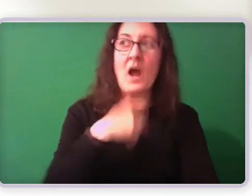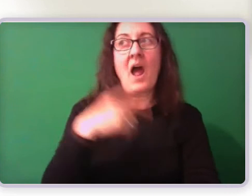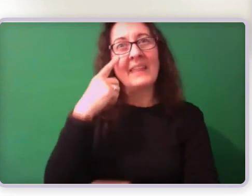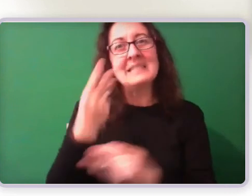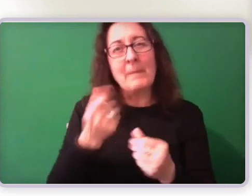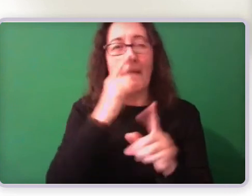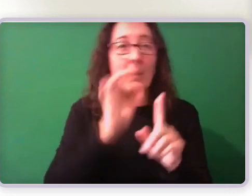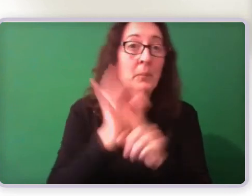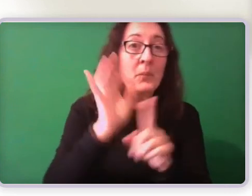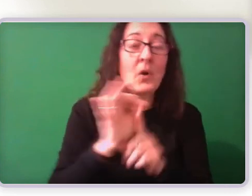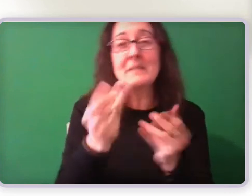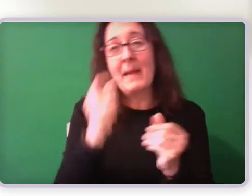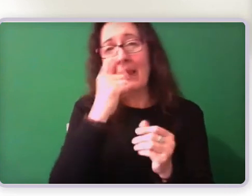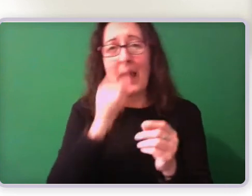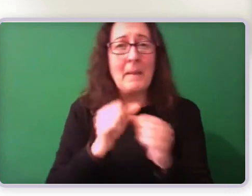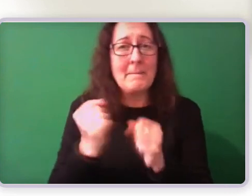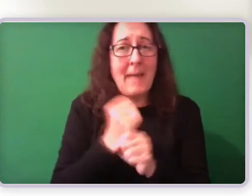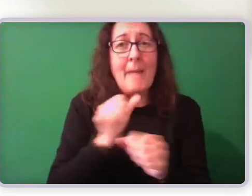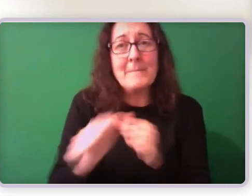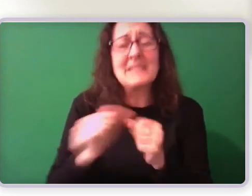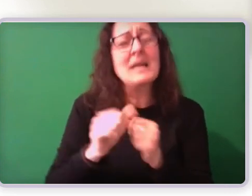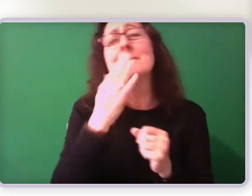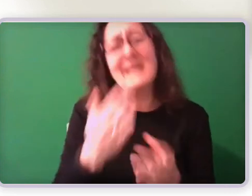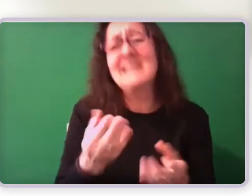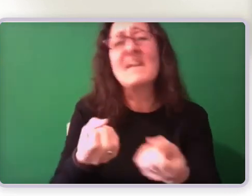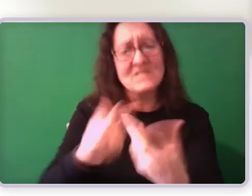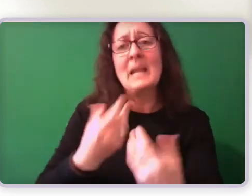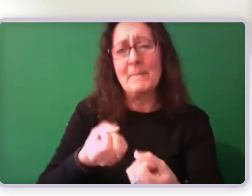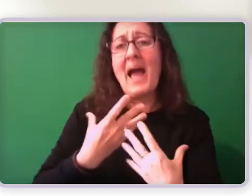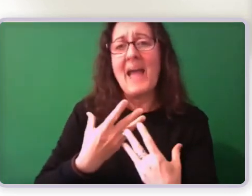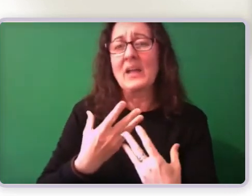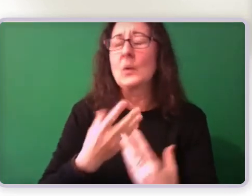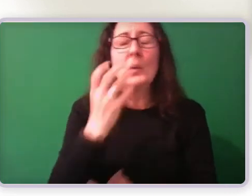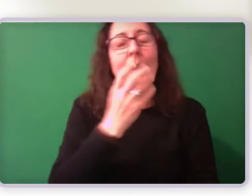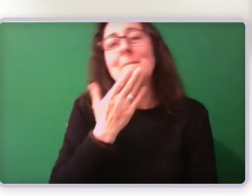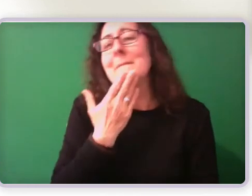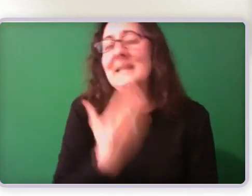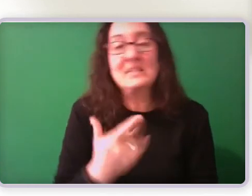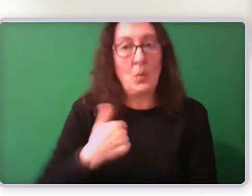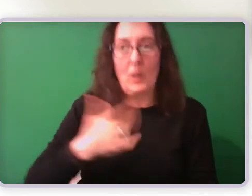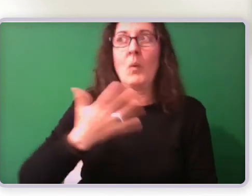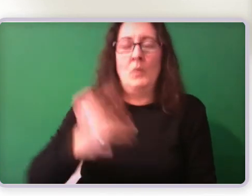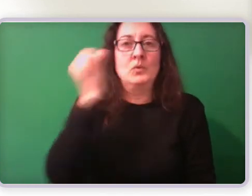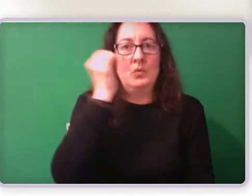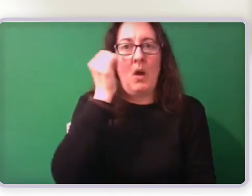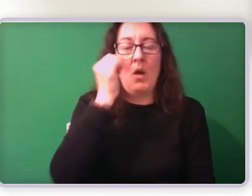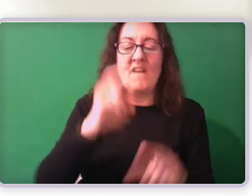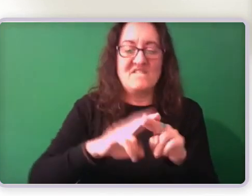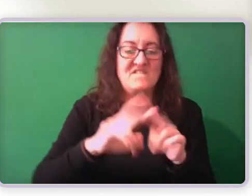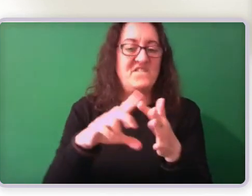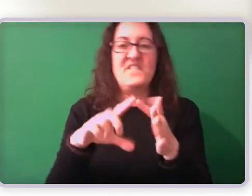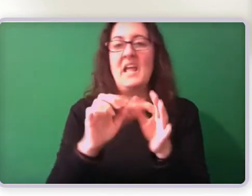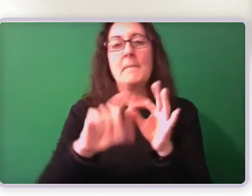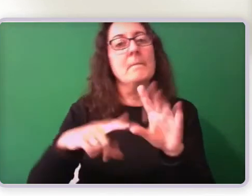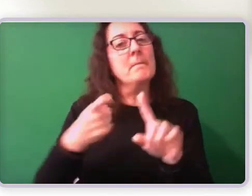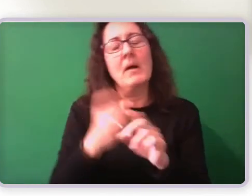for some reason, let us know. The feedback is super important to us for this, and it's going to be super important for our ongoing design process.